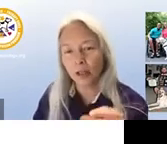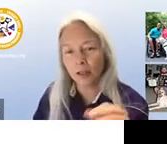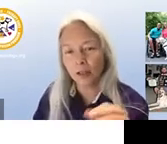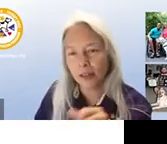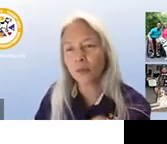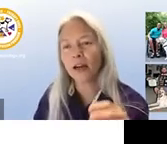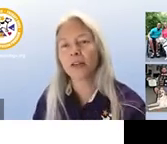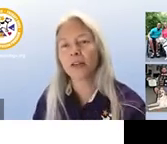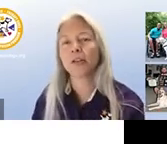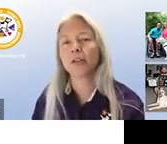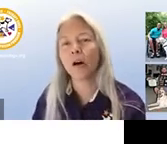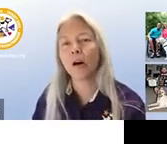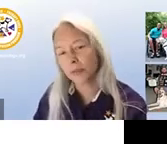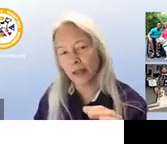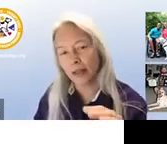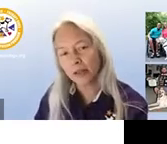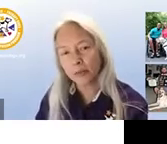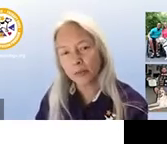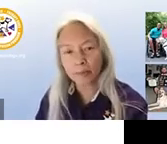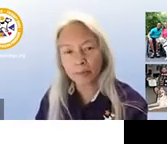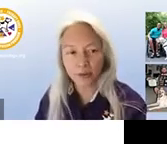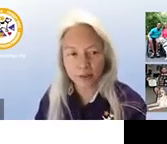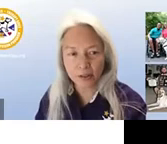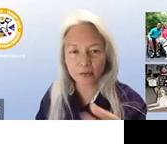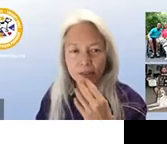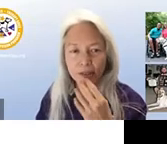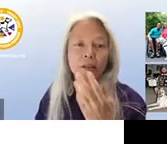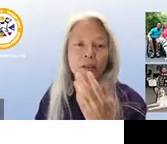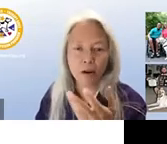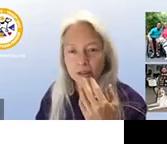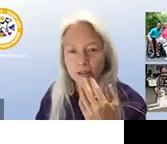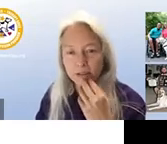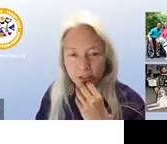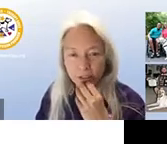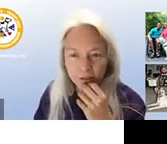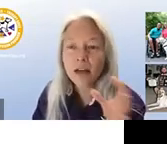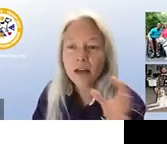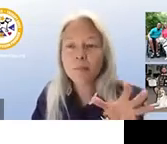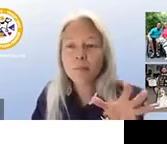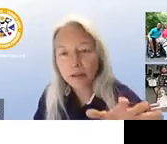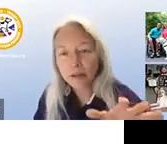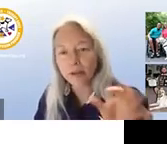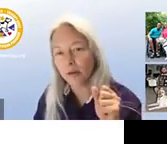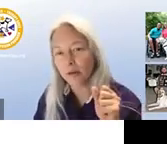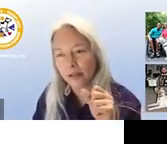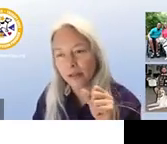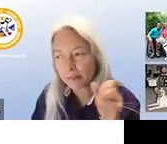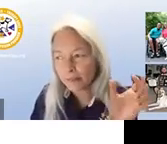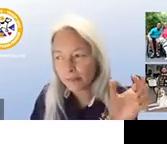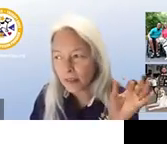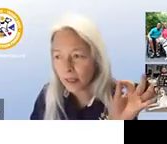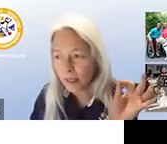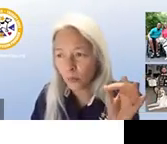exactly do all of these mean we're not going to go into all of them today because we're pretty much focusing on service dogs assistance dogs because those are the ones